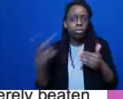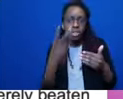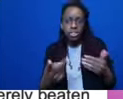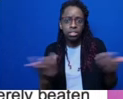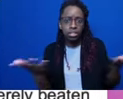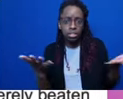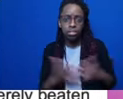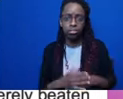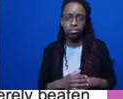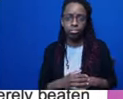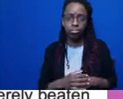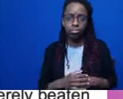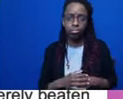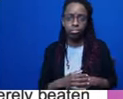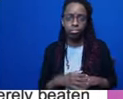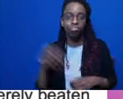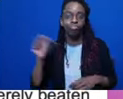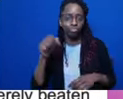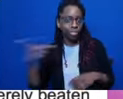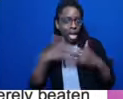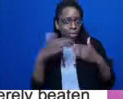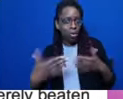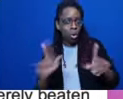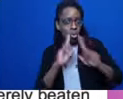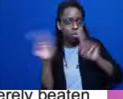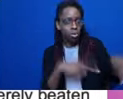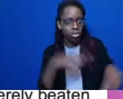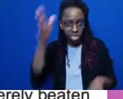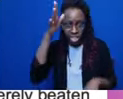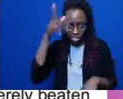father was routinely brandishing his gun. So the neighbors knew what was going on, right?